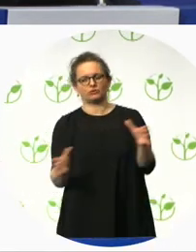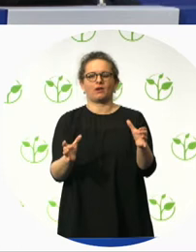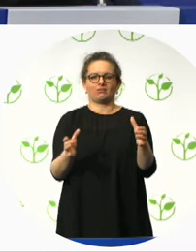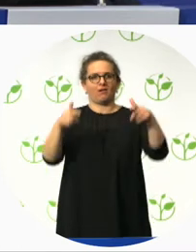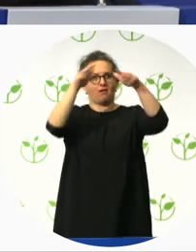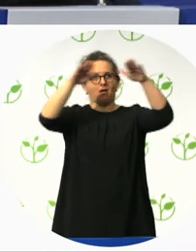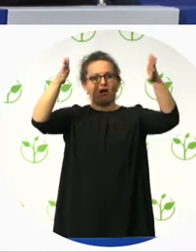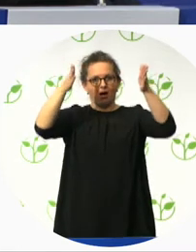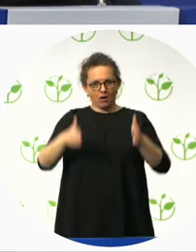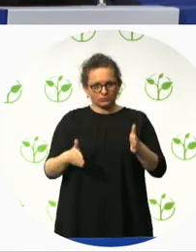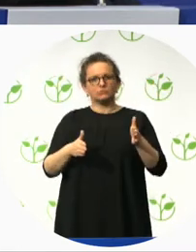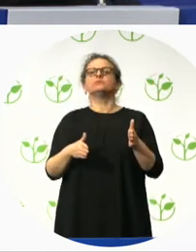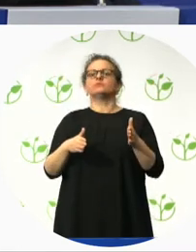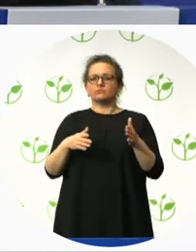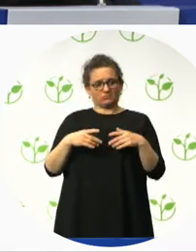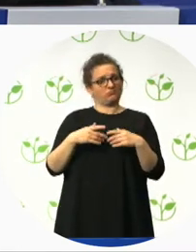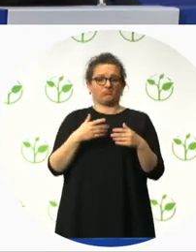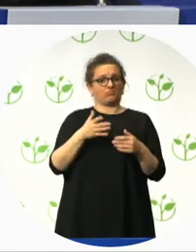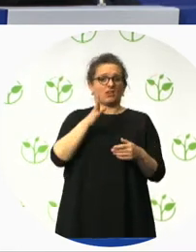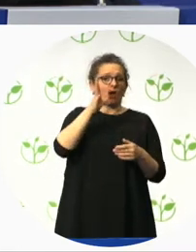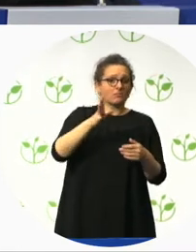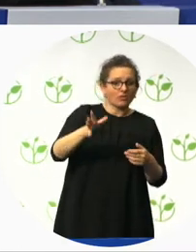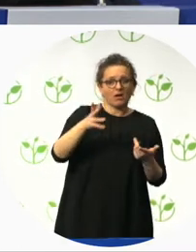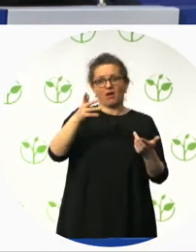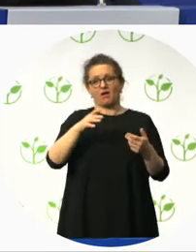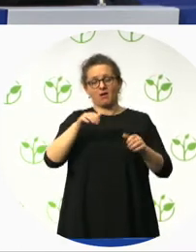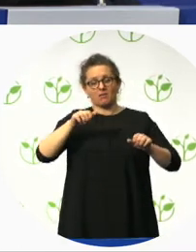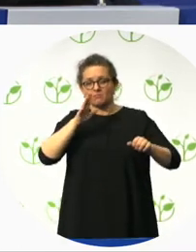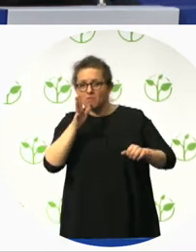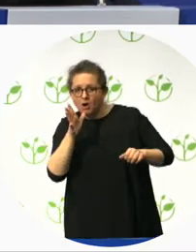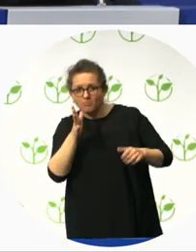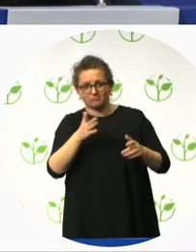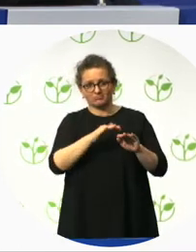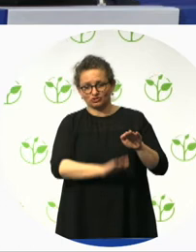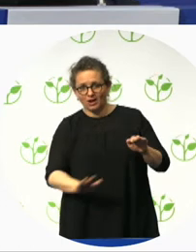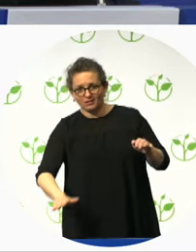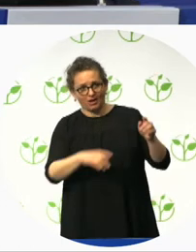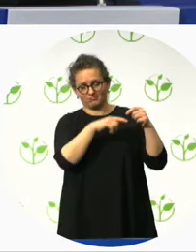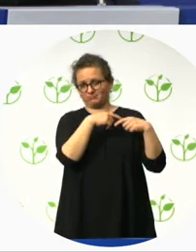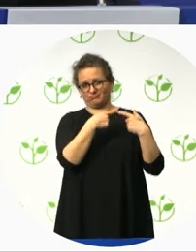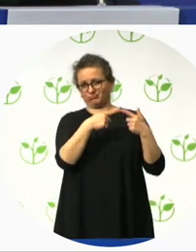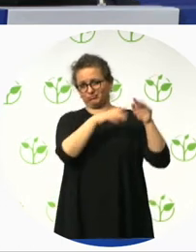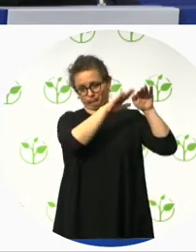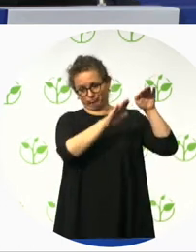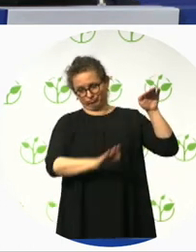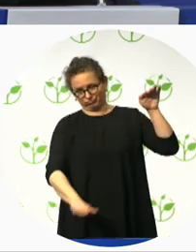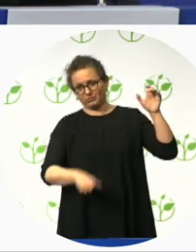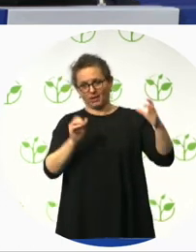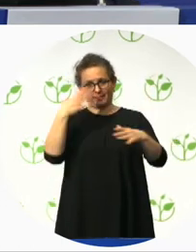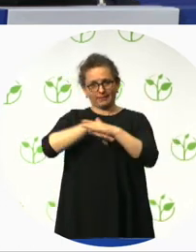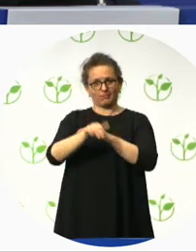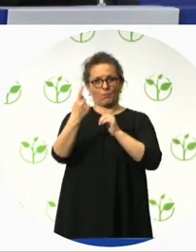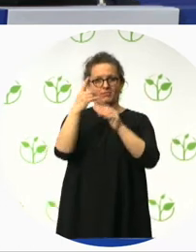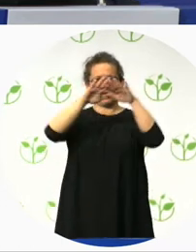in the same house. And essentially they took, uh, all corner plots. Uh, they had a townhouse with an annex. All built to wheelchair